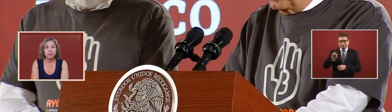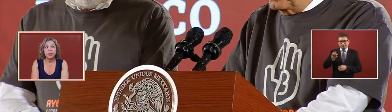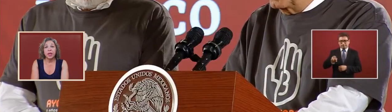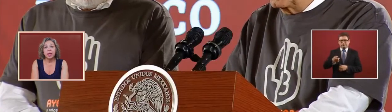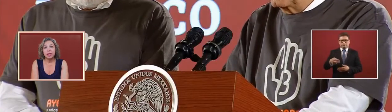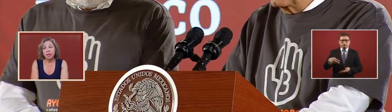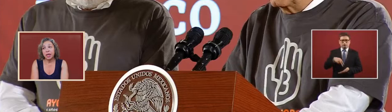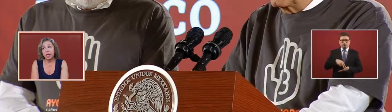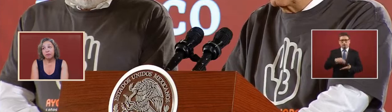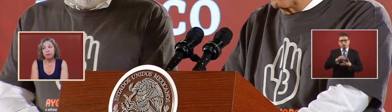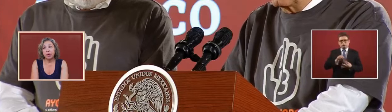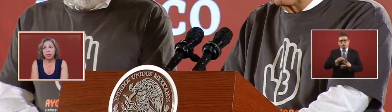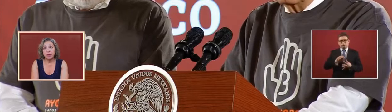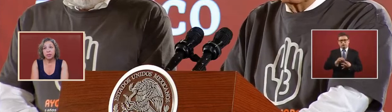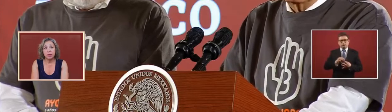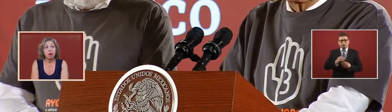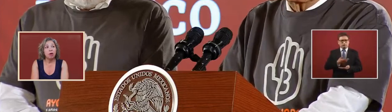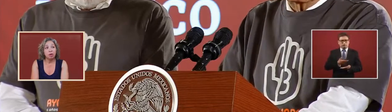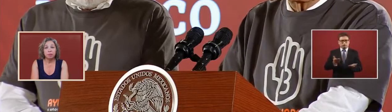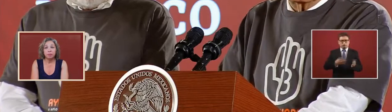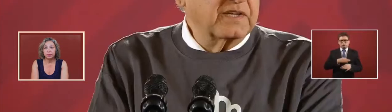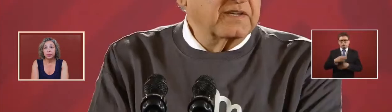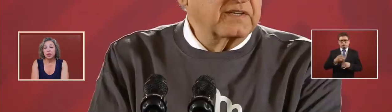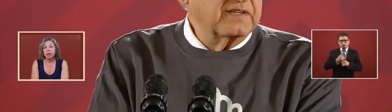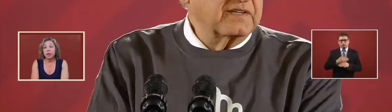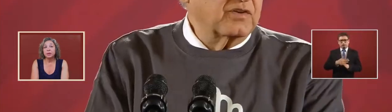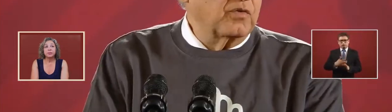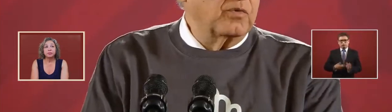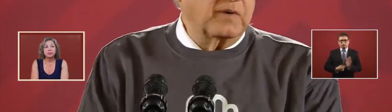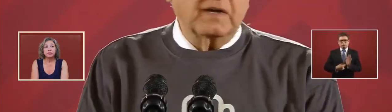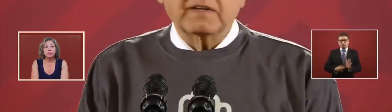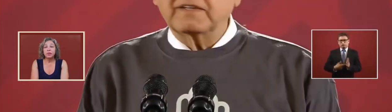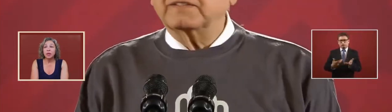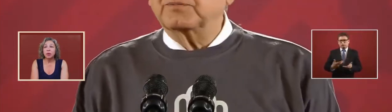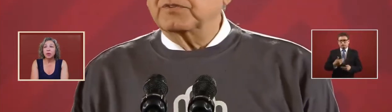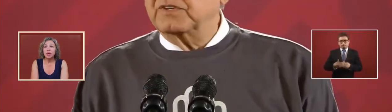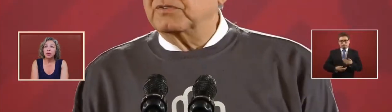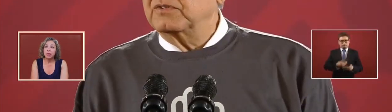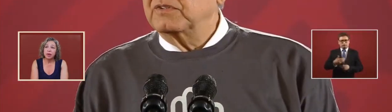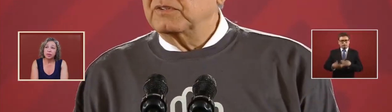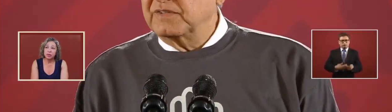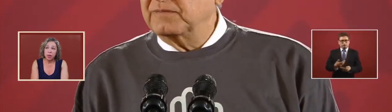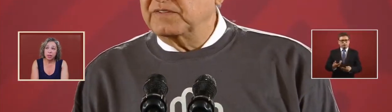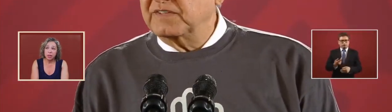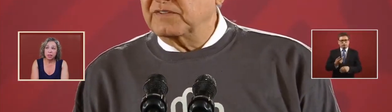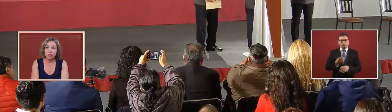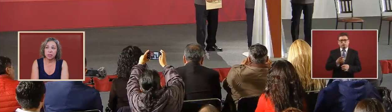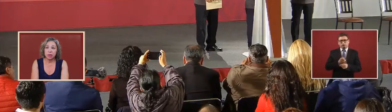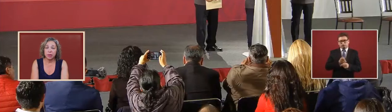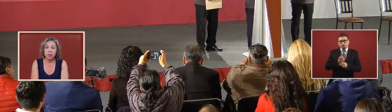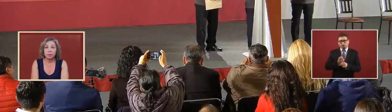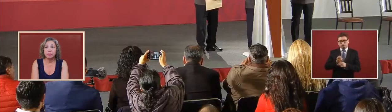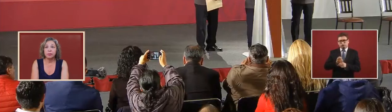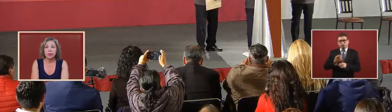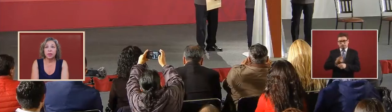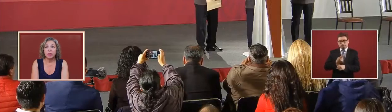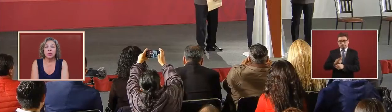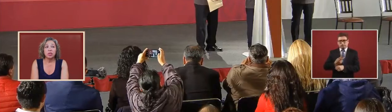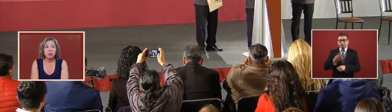and he can inform us all regarding how this process is going